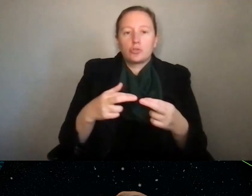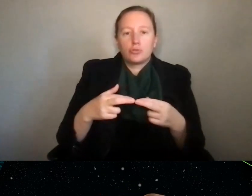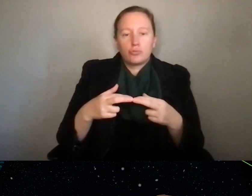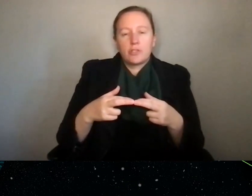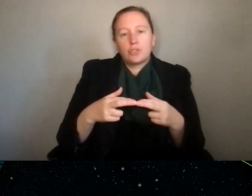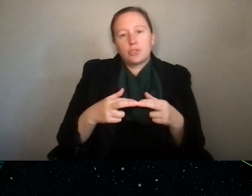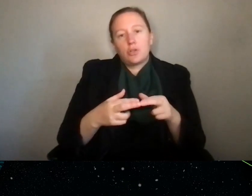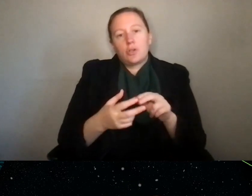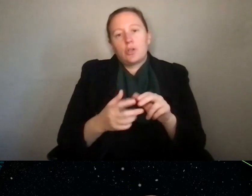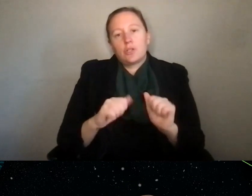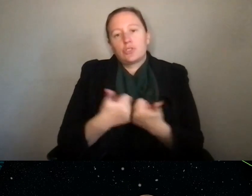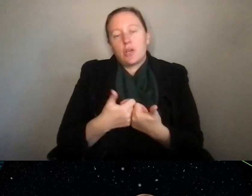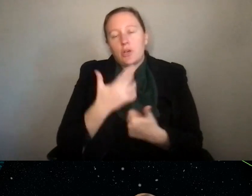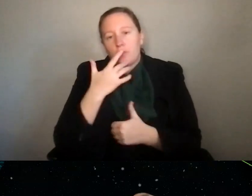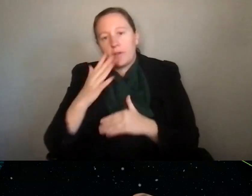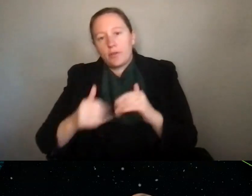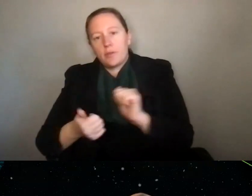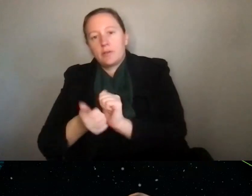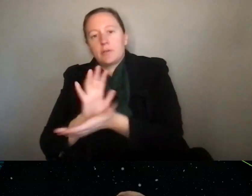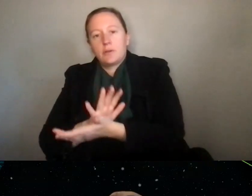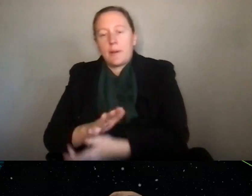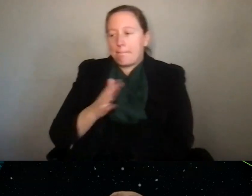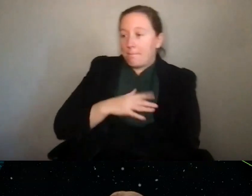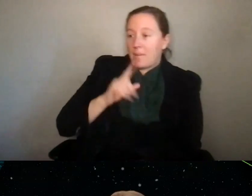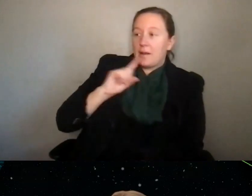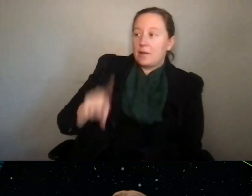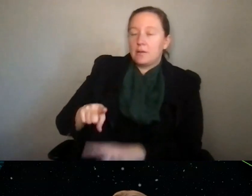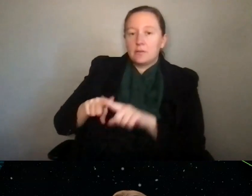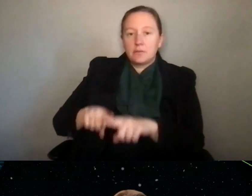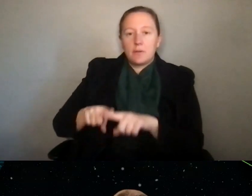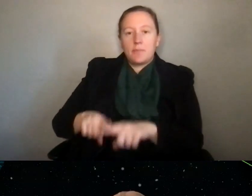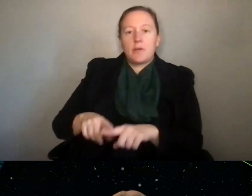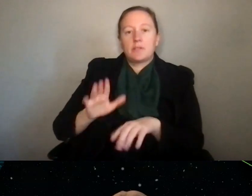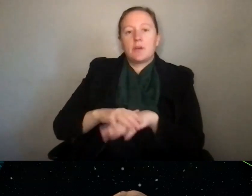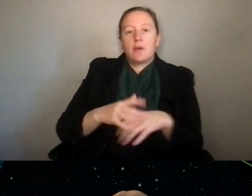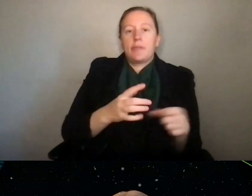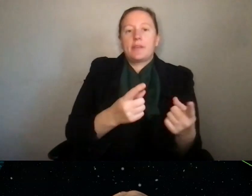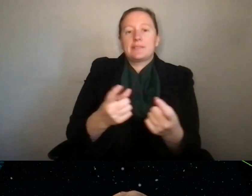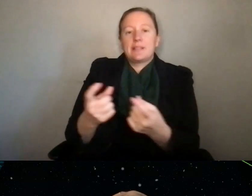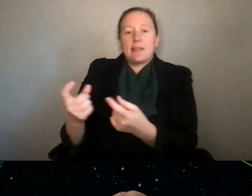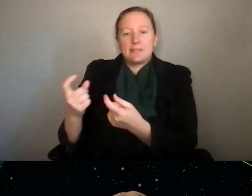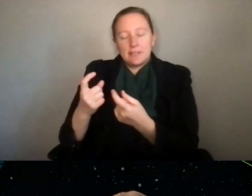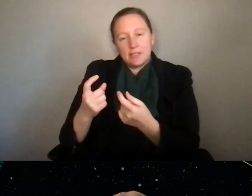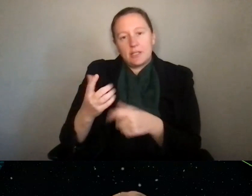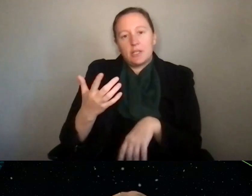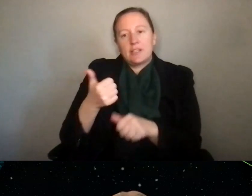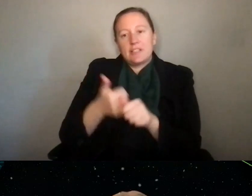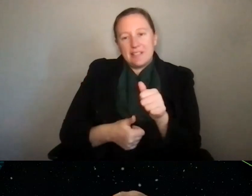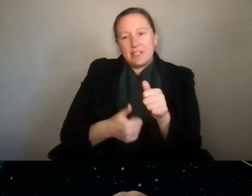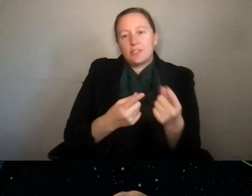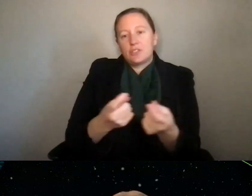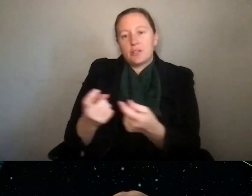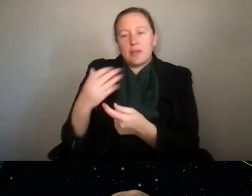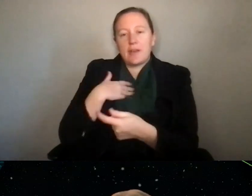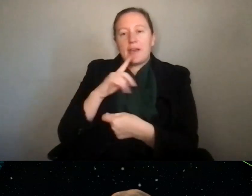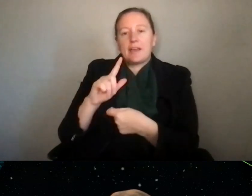transformational. Lena, what's your take on this one? My take on it, it depends on the solicitation, right? So each solicitation has